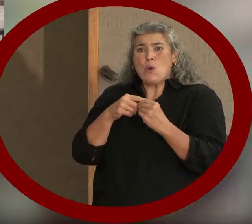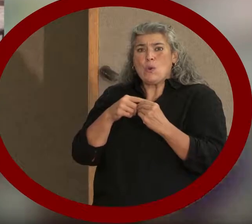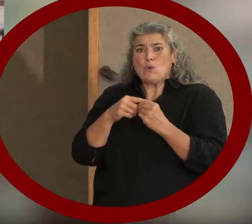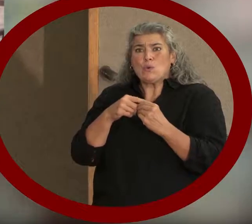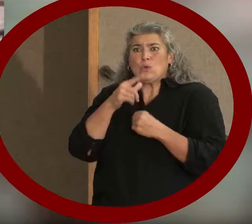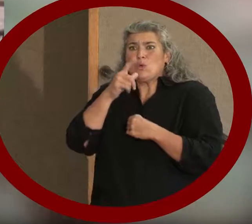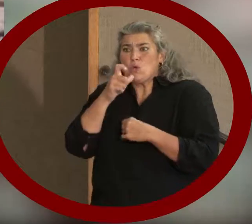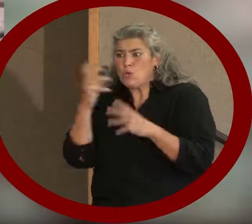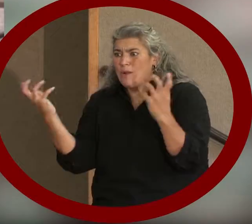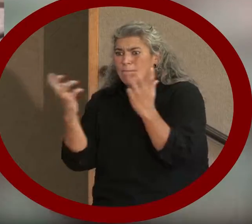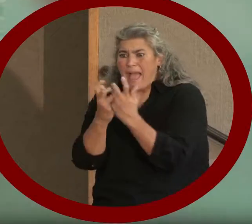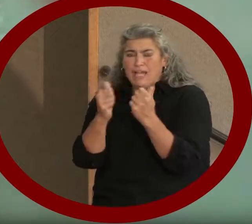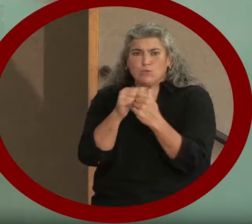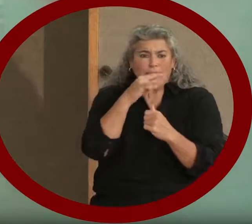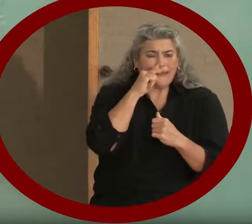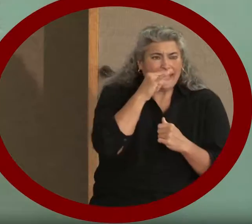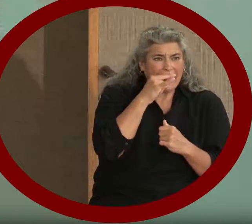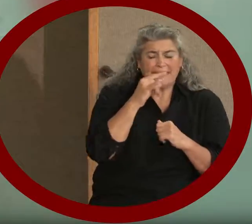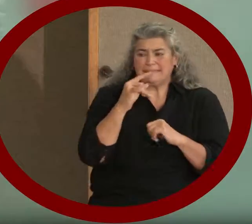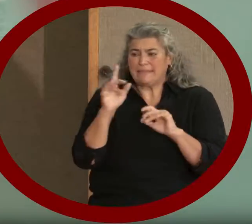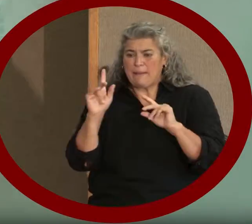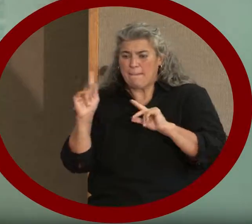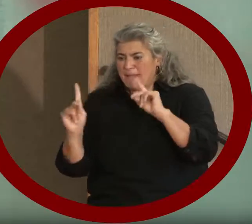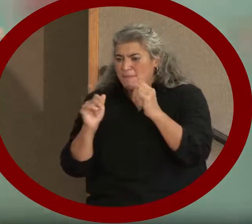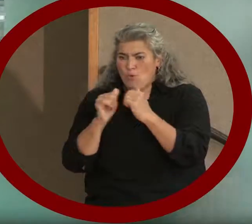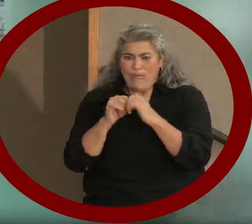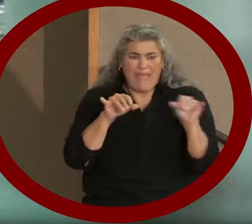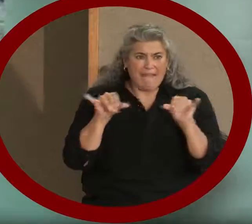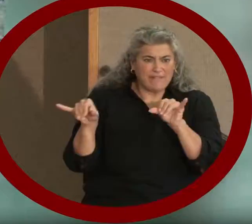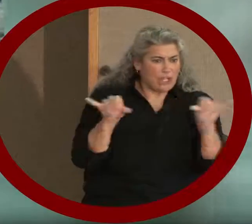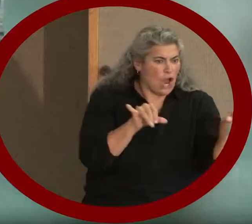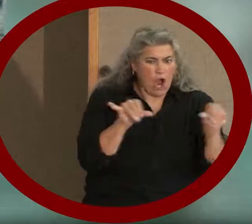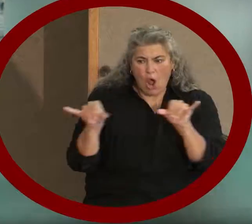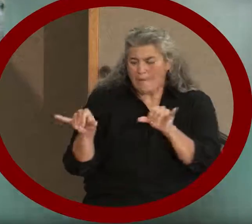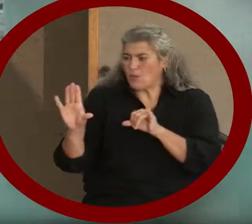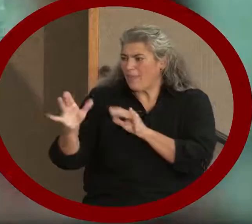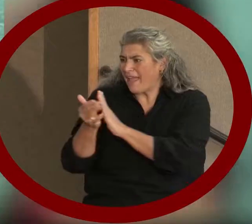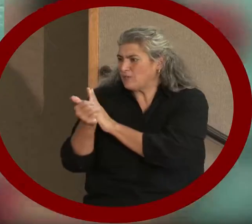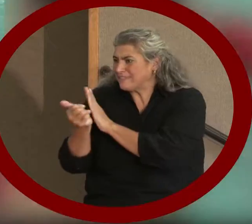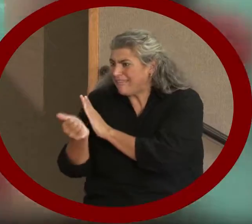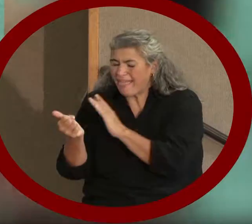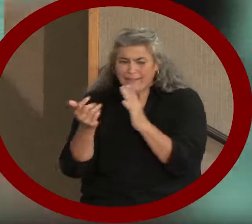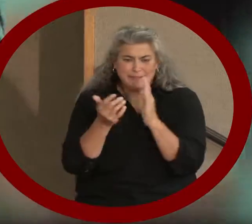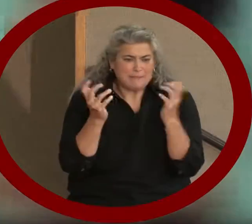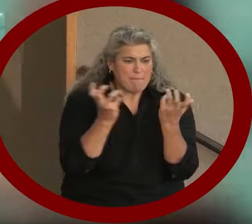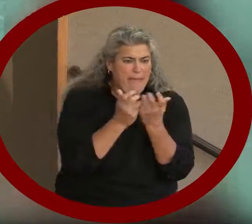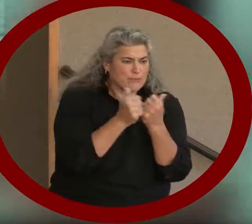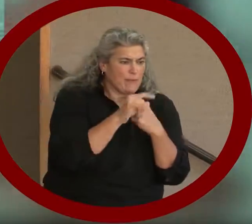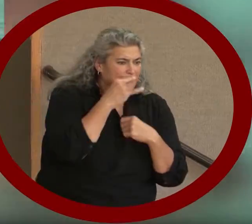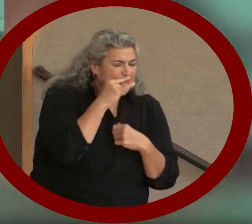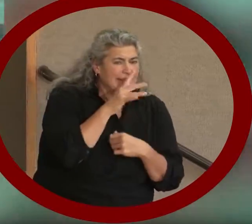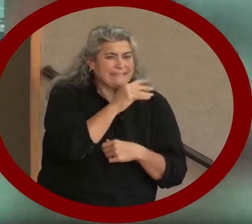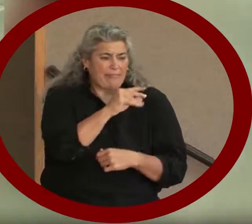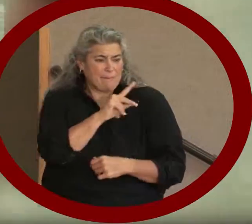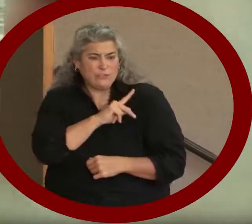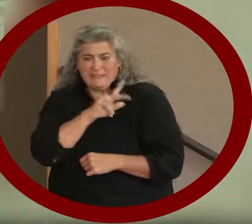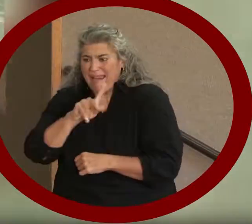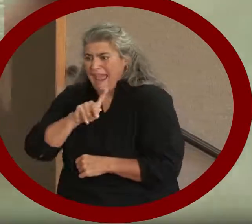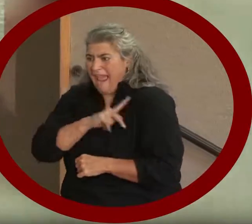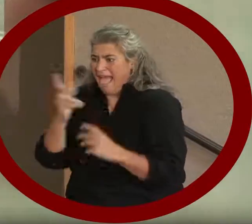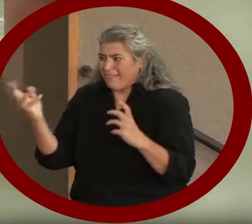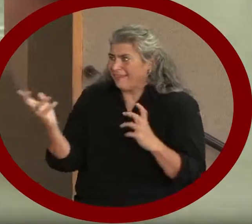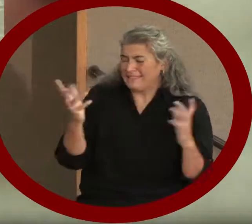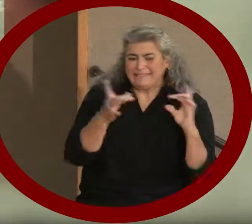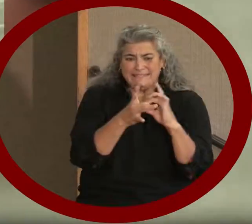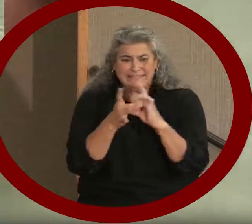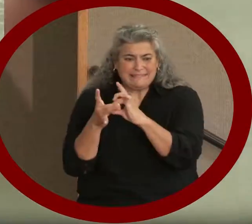making sure that things people have in common are matched together or the skills that they want are matched. And personalities, they start to really